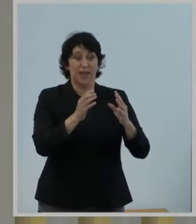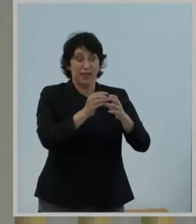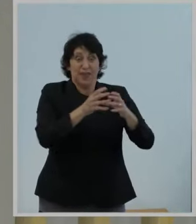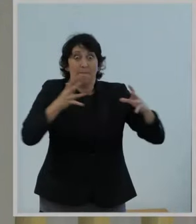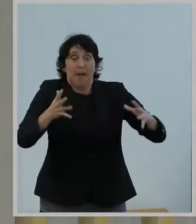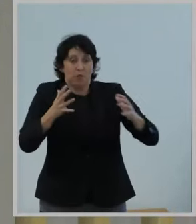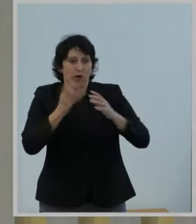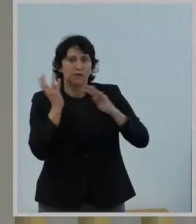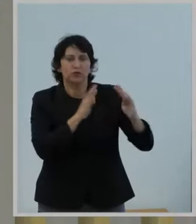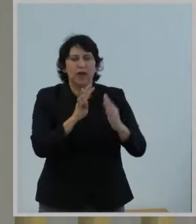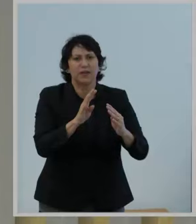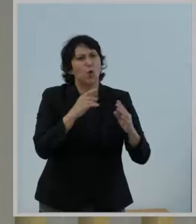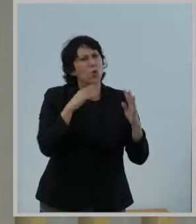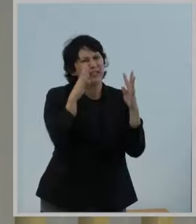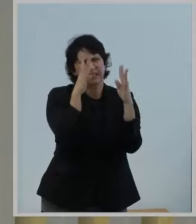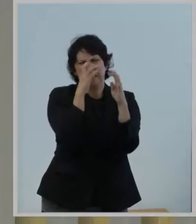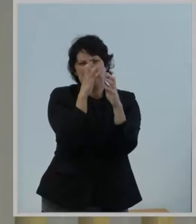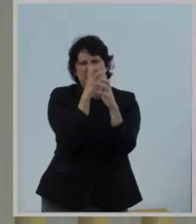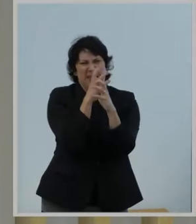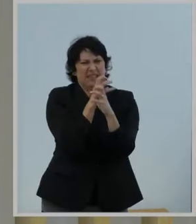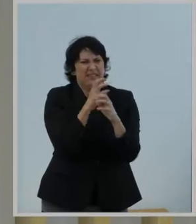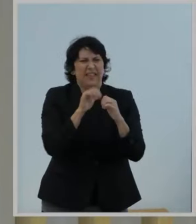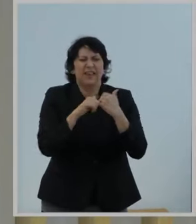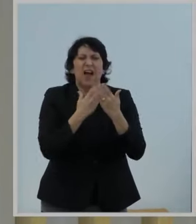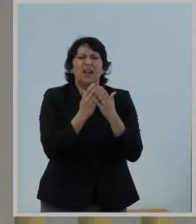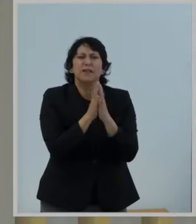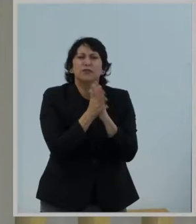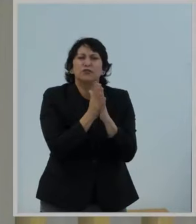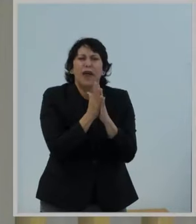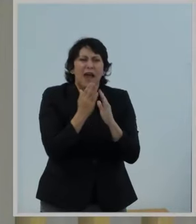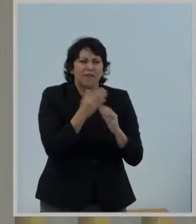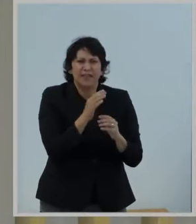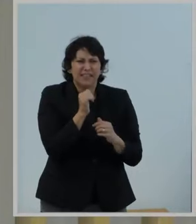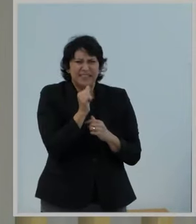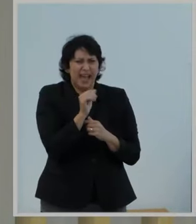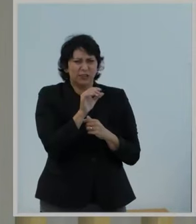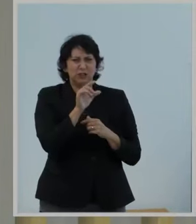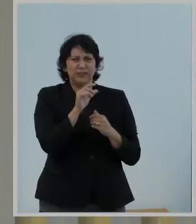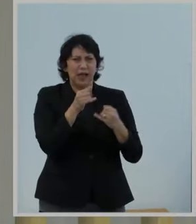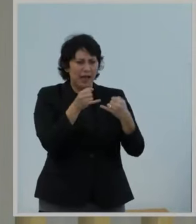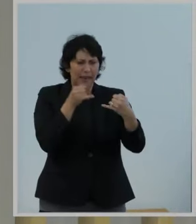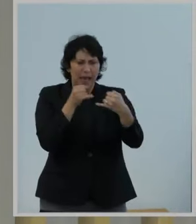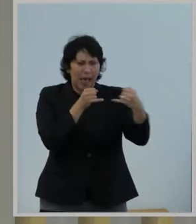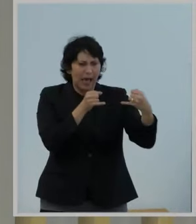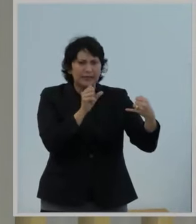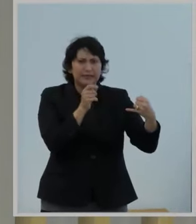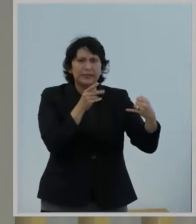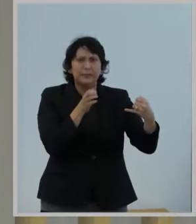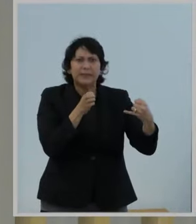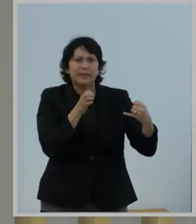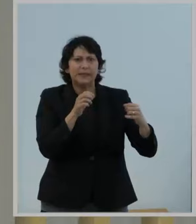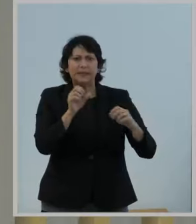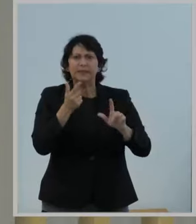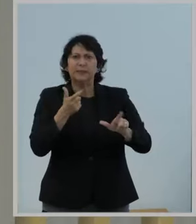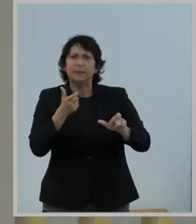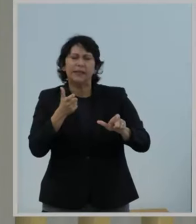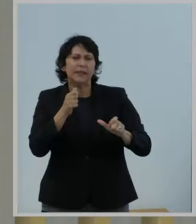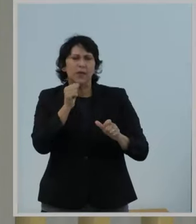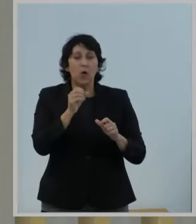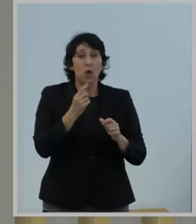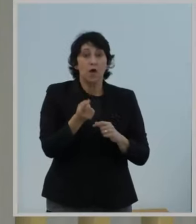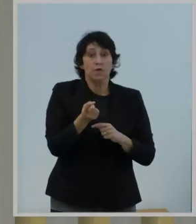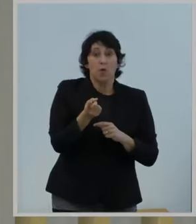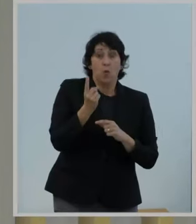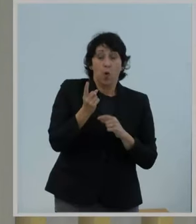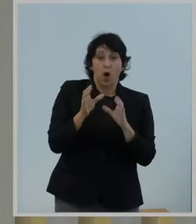plumbing complexity here does not just stop at line speeds and does not just stop at peering. Enabling one home